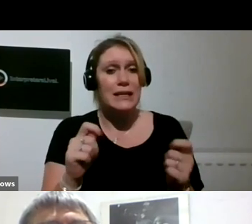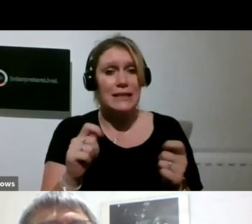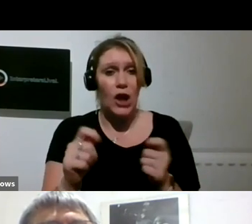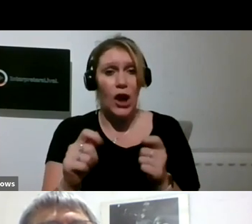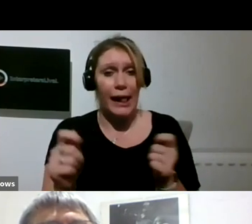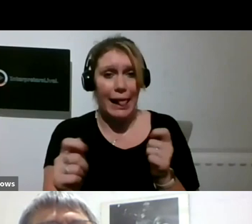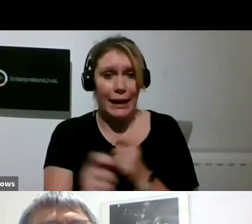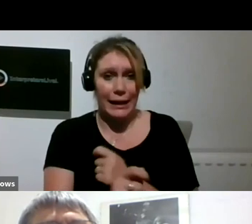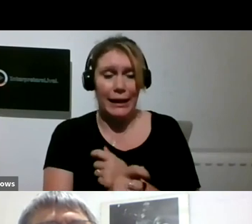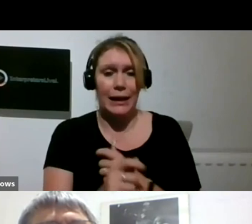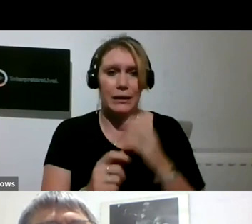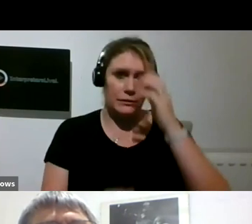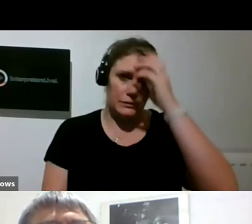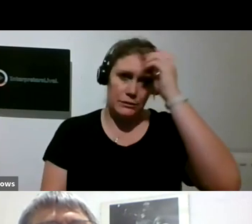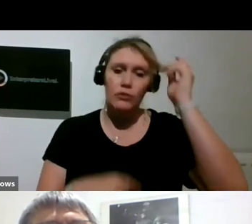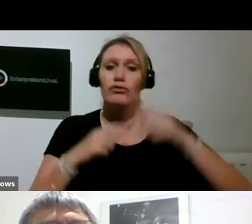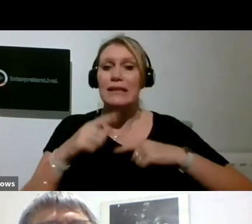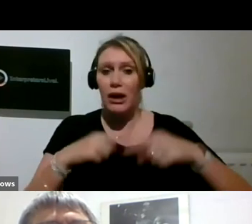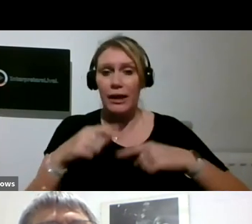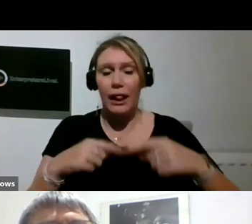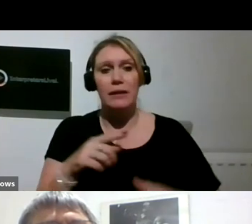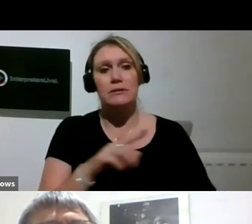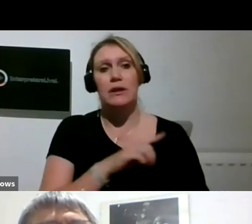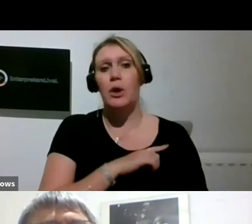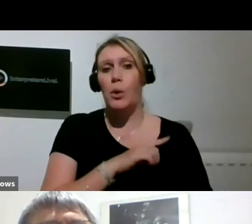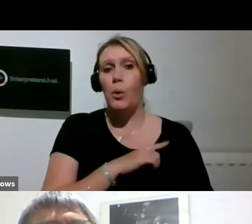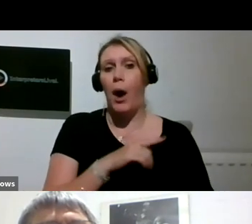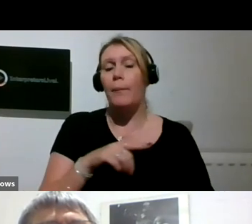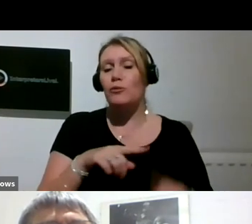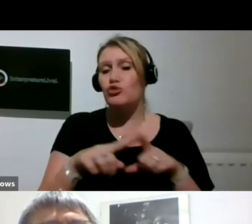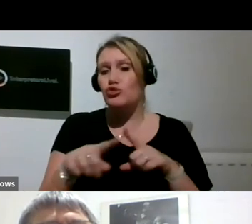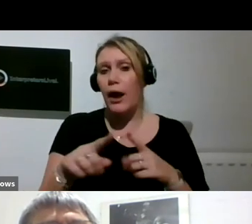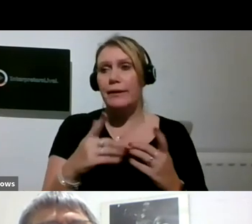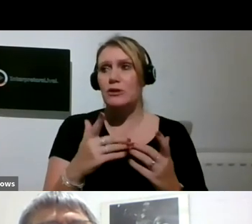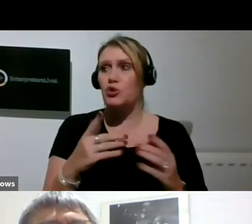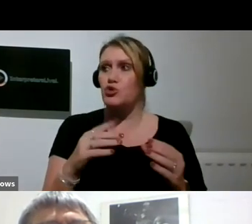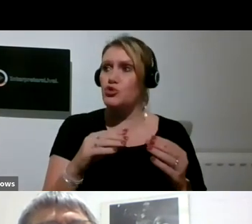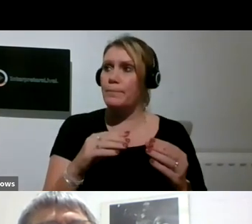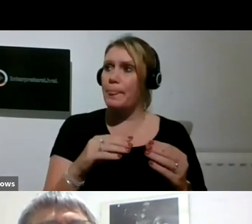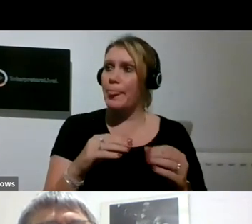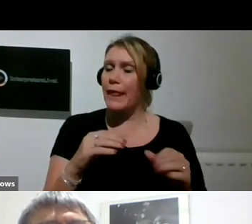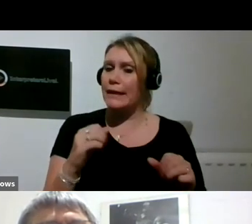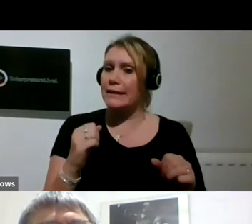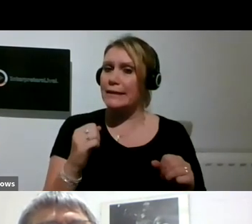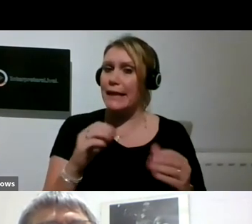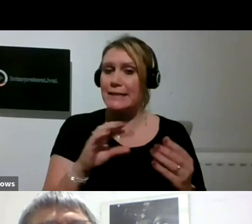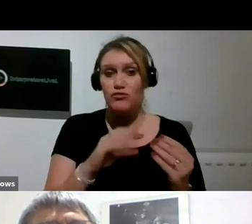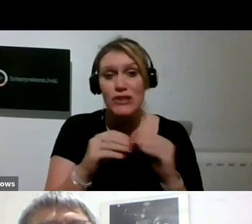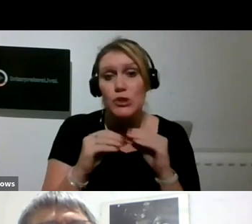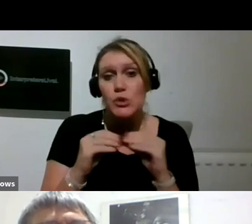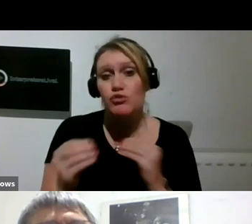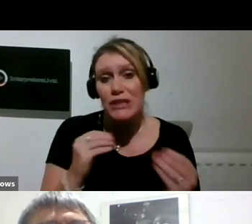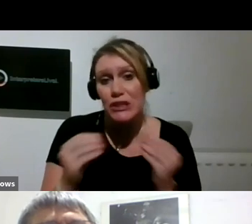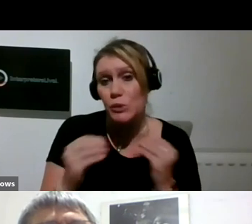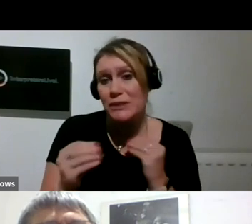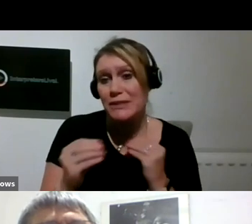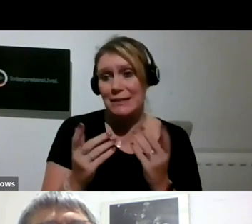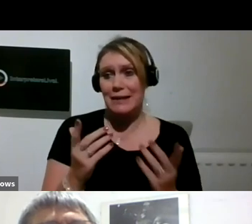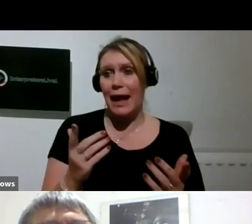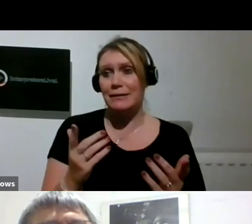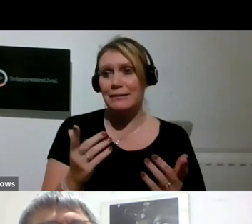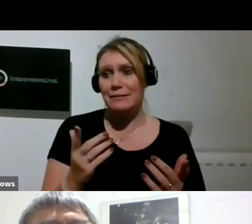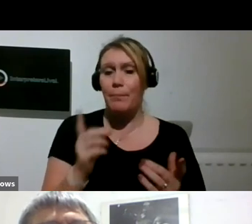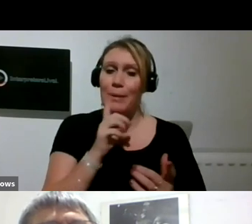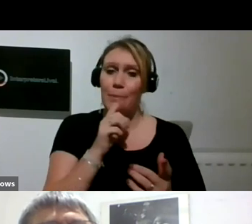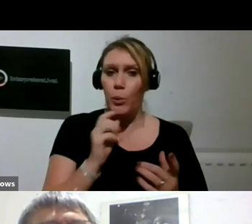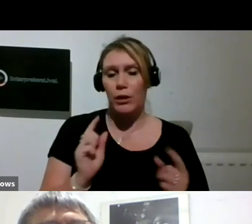used to be that what we were able to do was get some resources together, and people could come in and help themselves and really experiment and find their own voice.